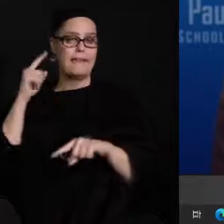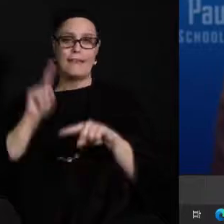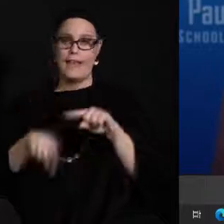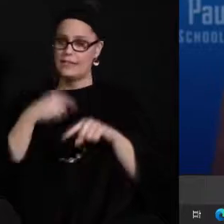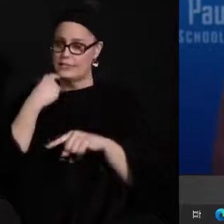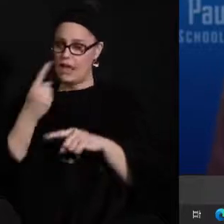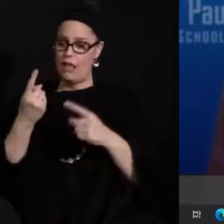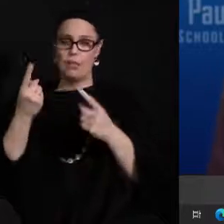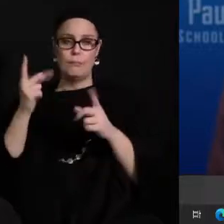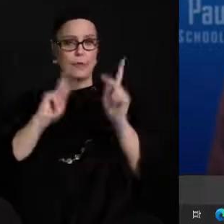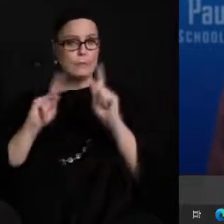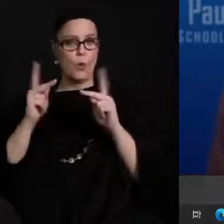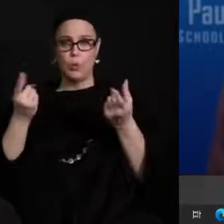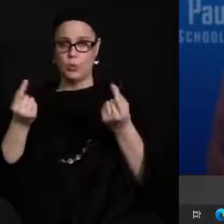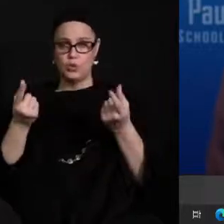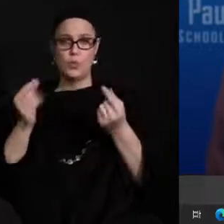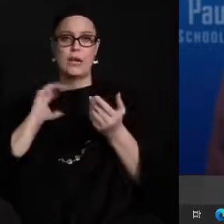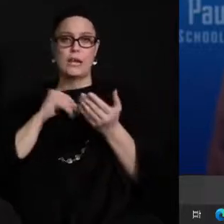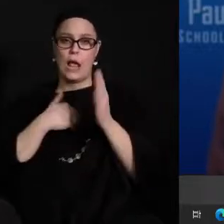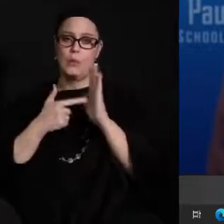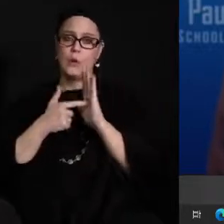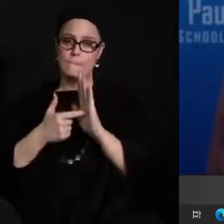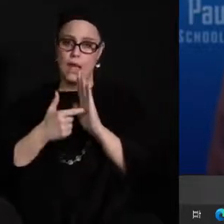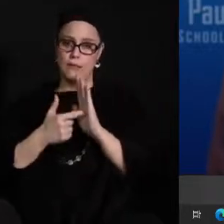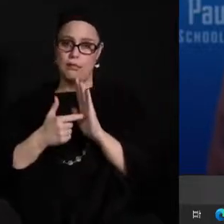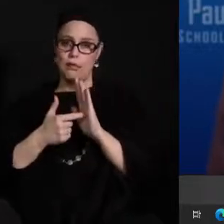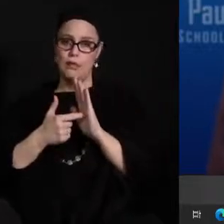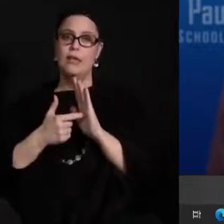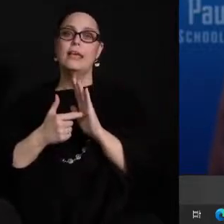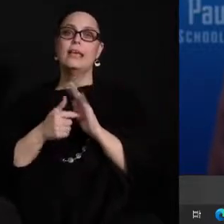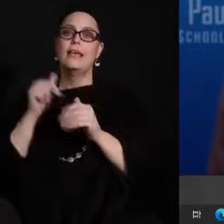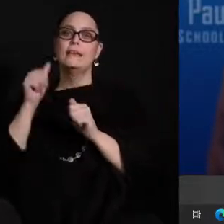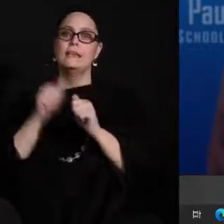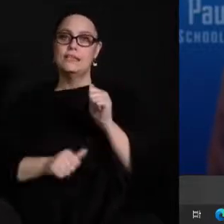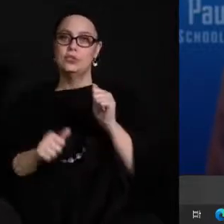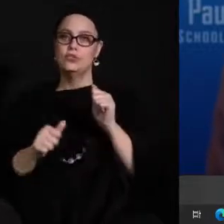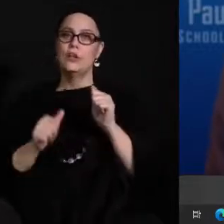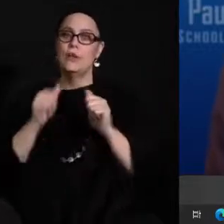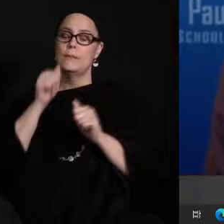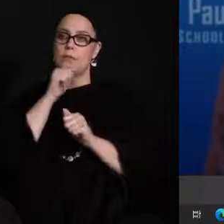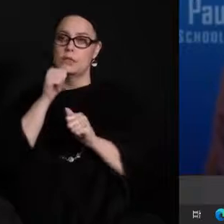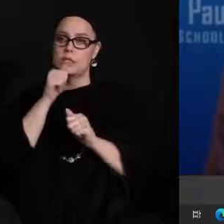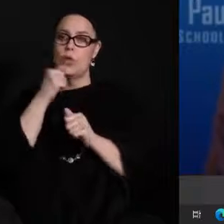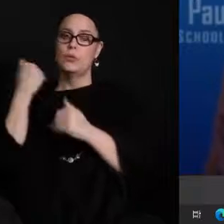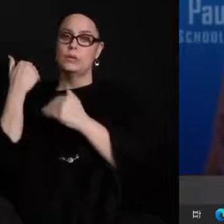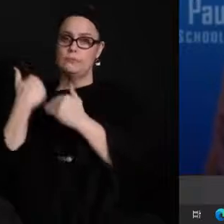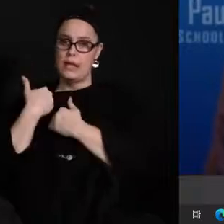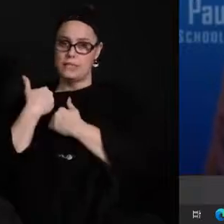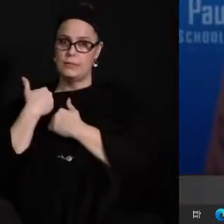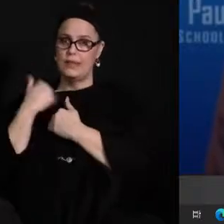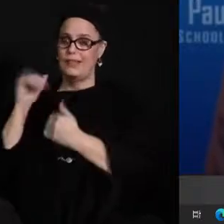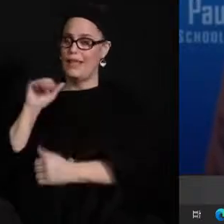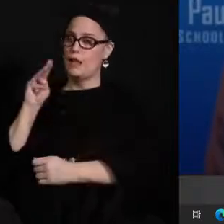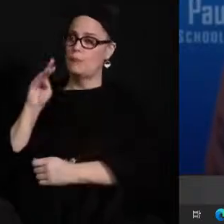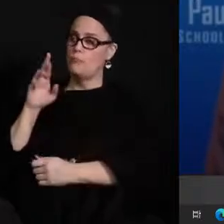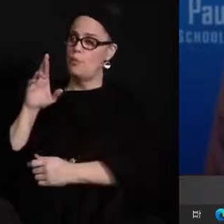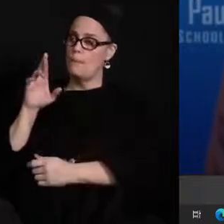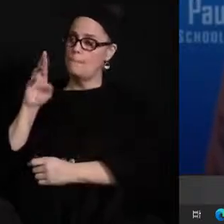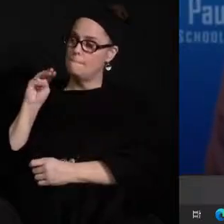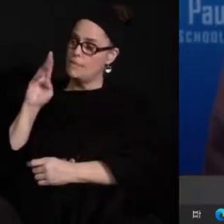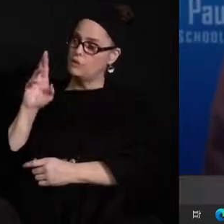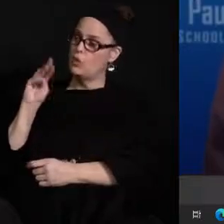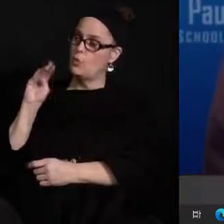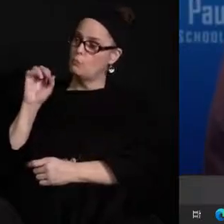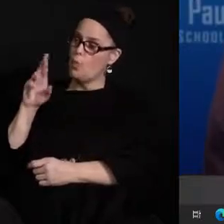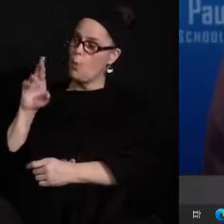do our model it is going to be and not have each of them have a personal responsibility with that and as mr moore talked earlier as well